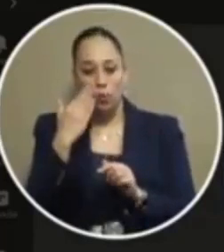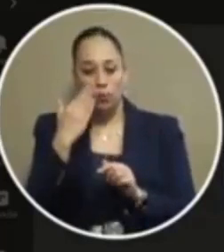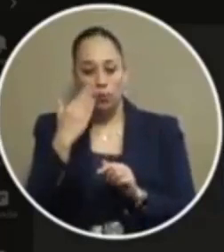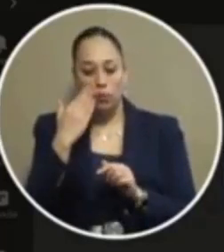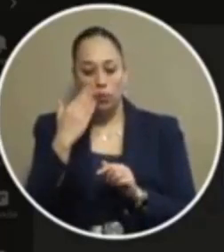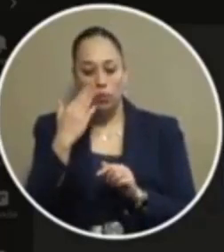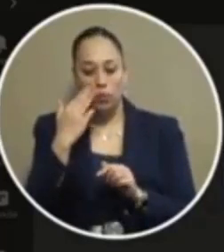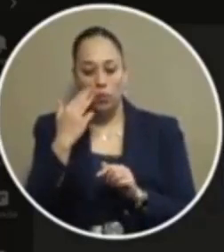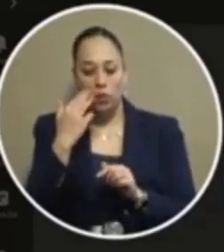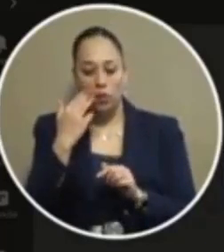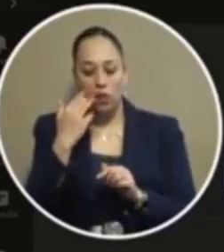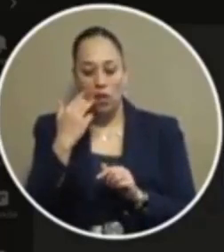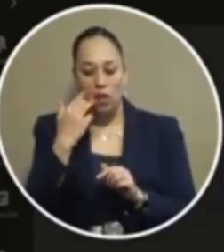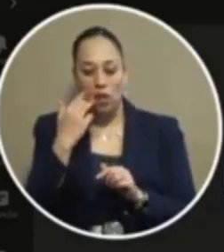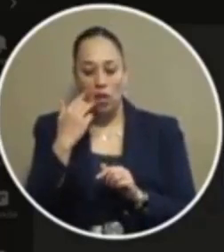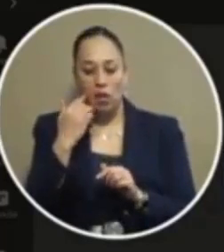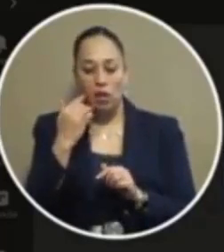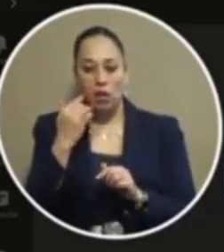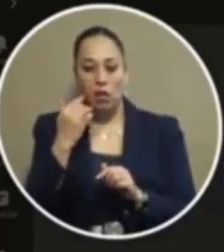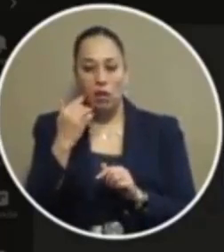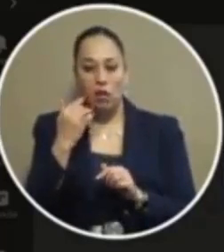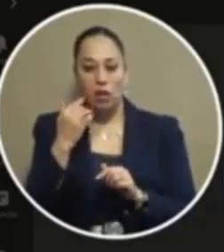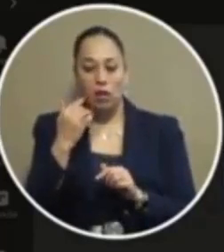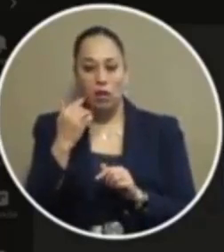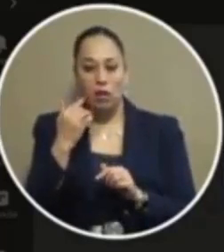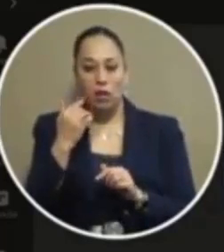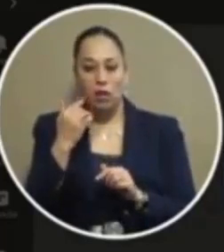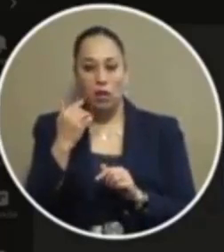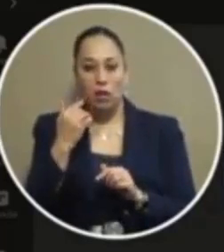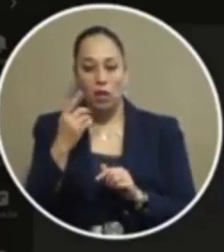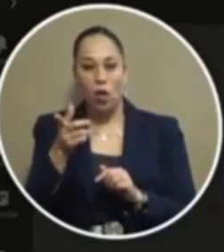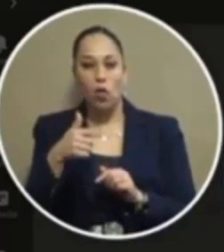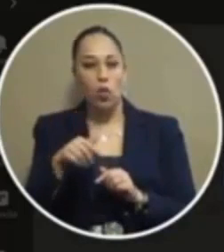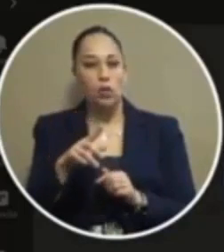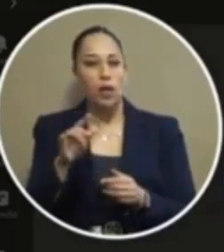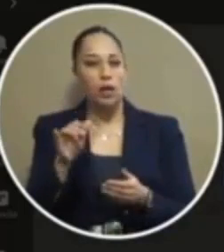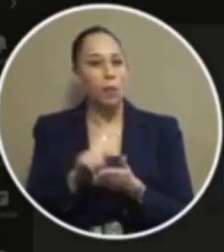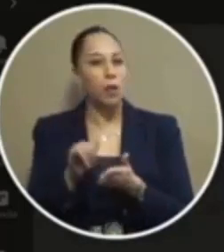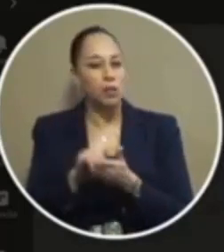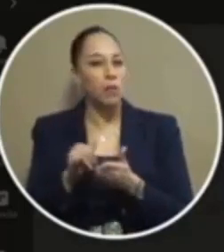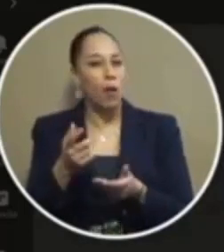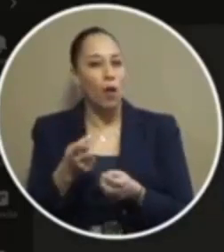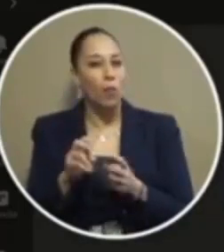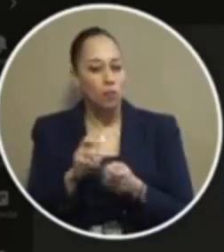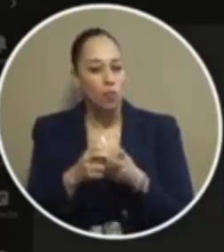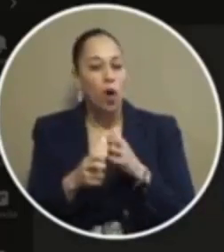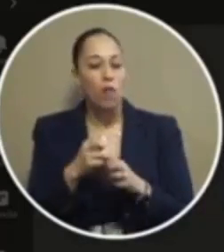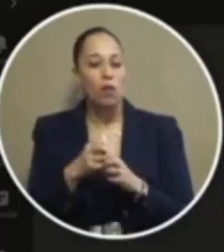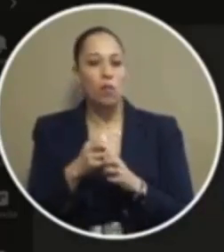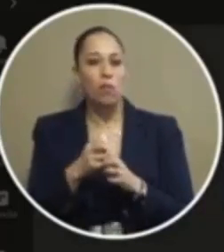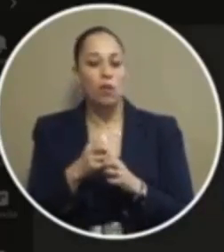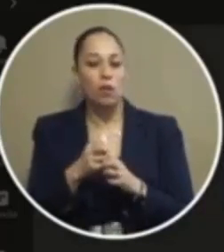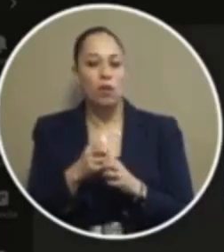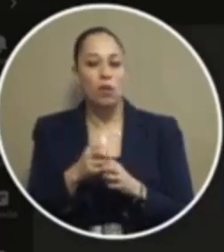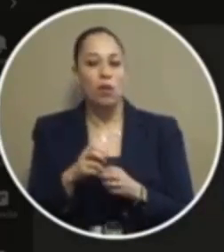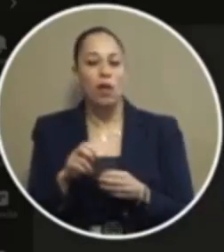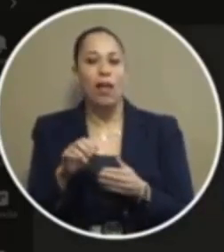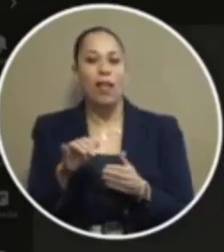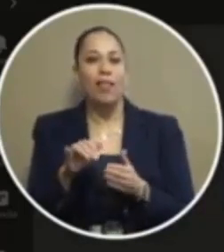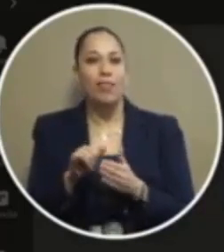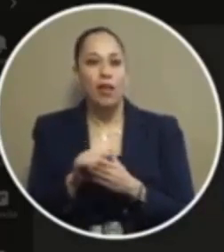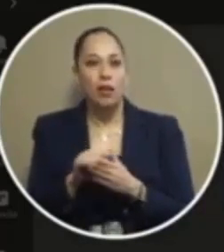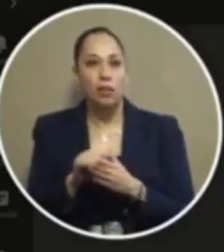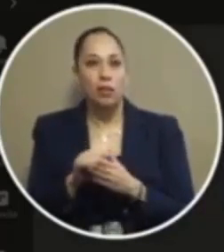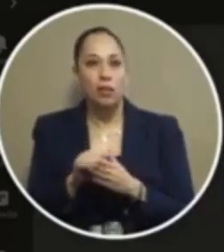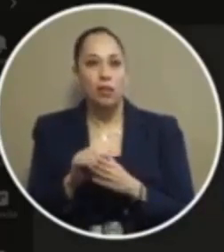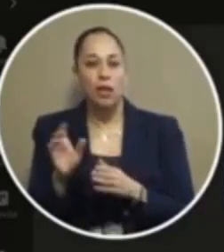uh these aren't these aren't these aren't impossible issues right i mean the main point i brought up at the meeting was they want to